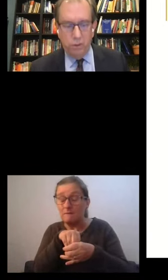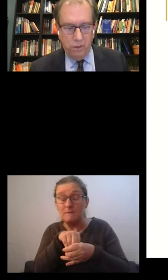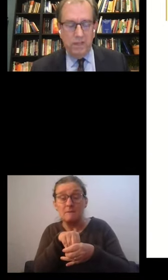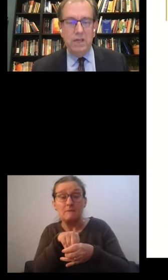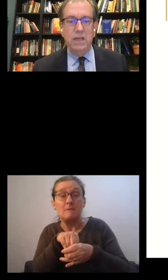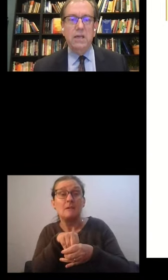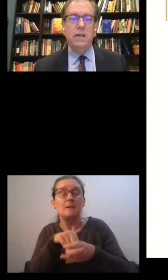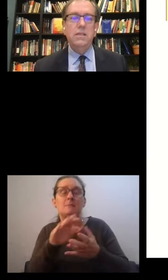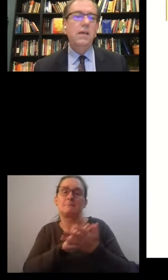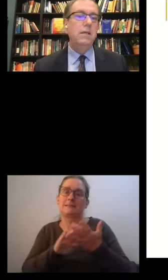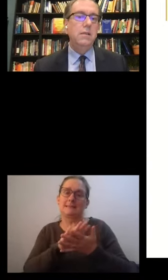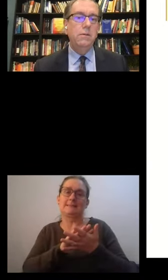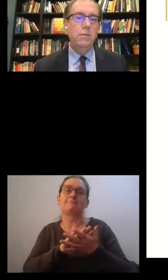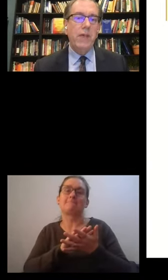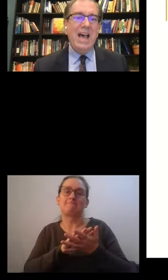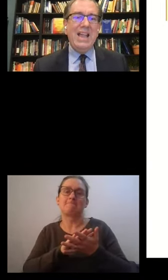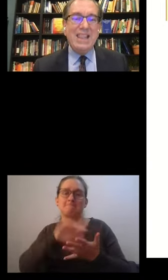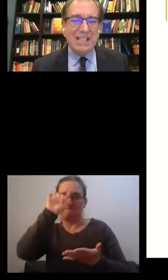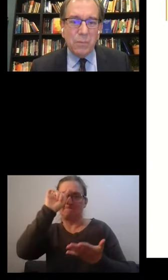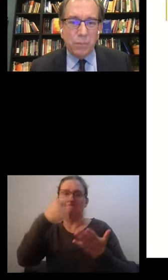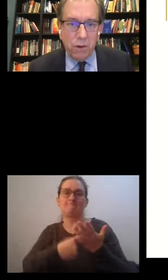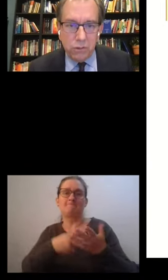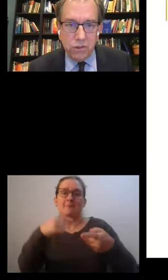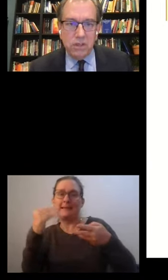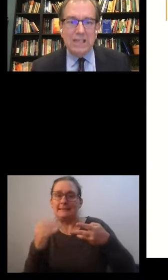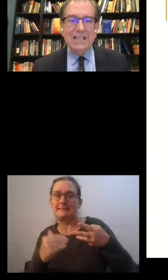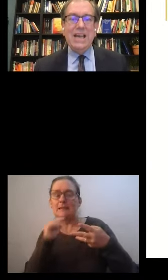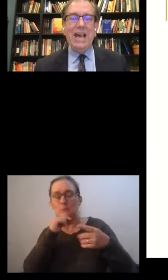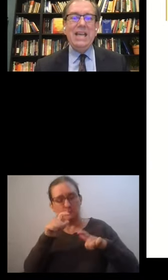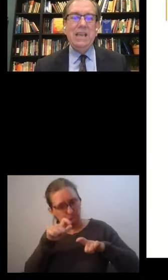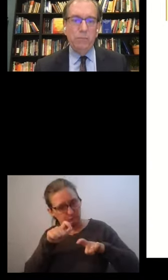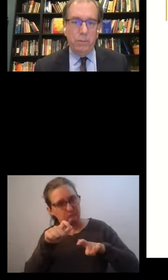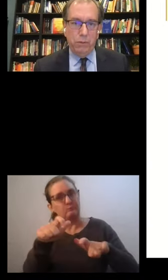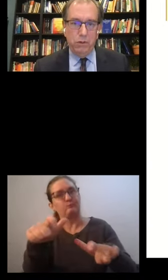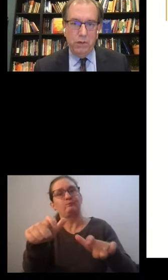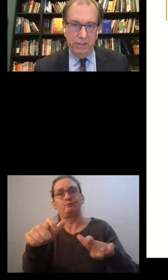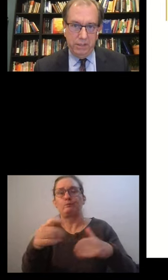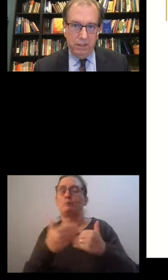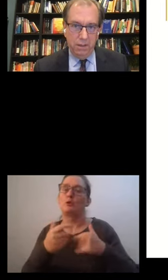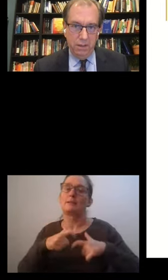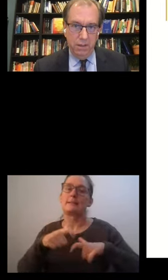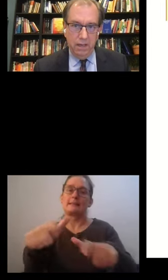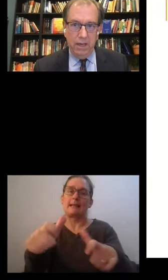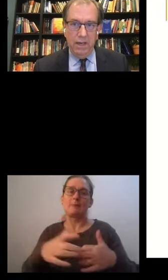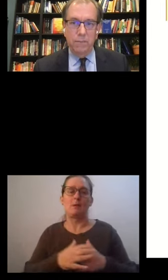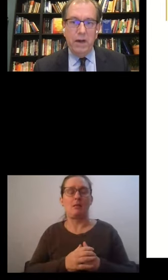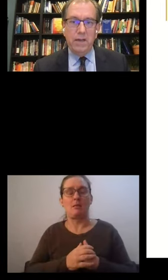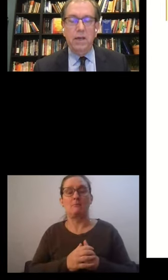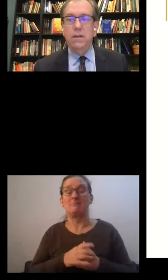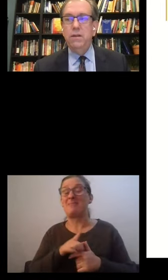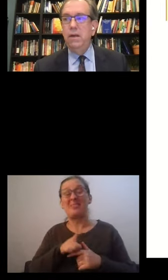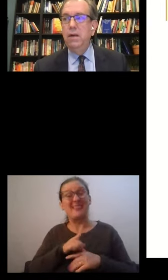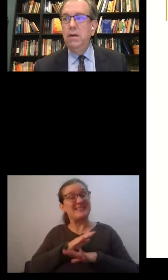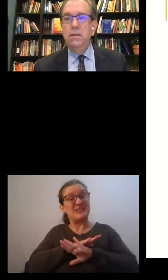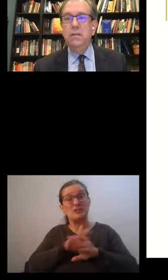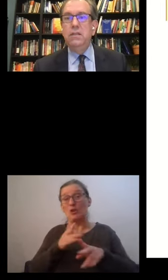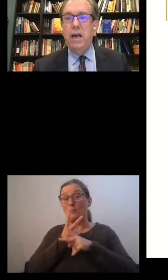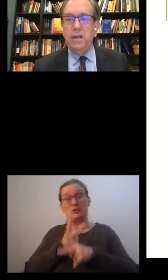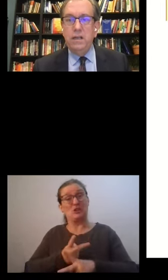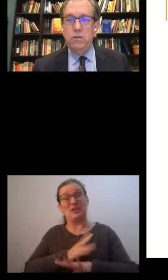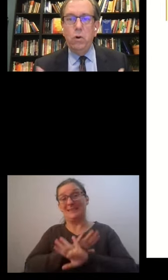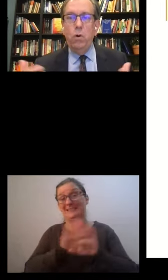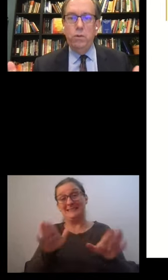sustainable that the index is. This approach is anything but paternalistic, embodying the